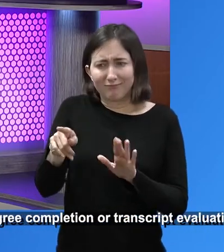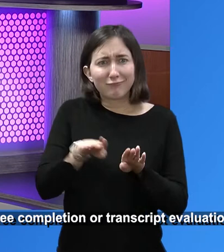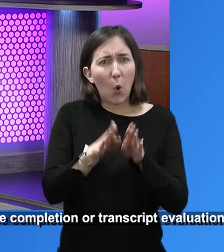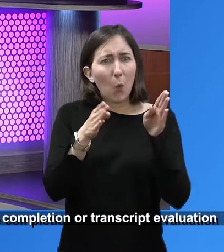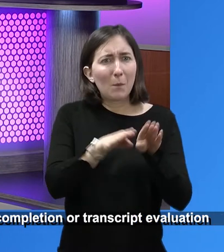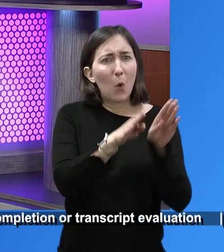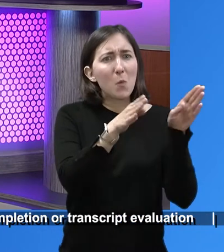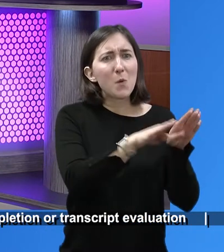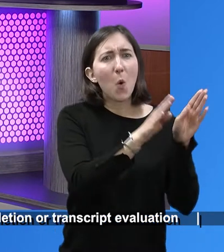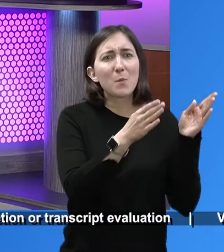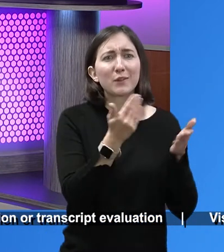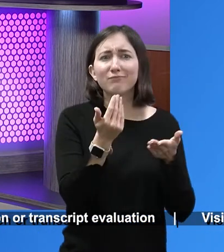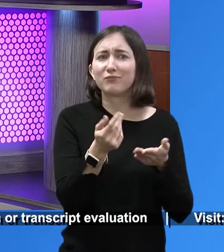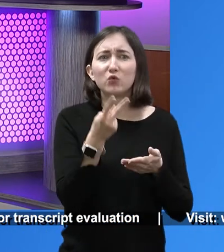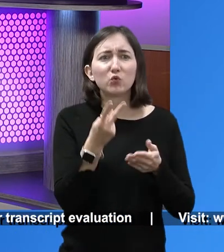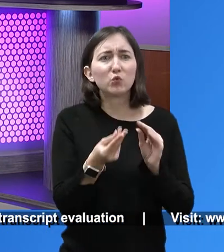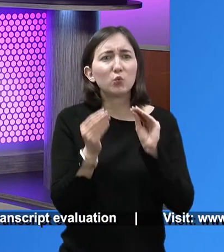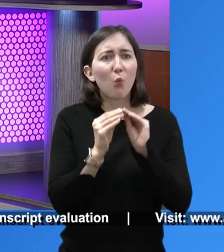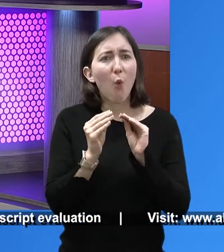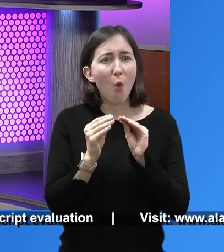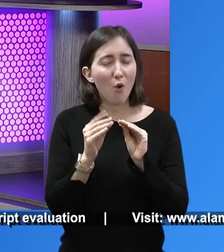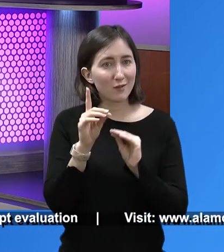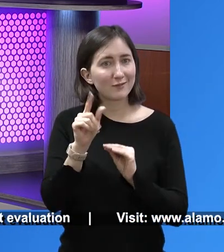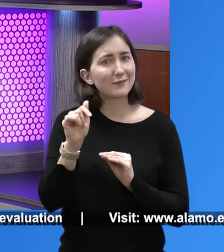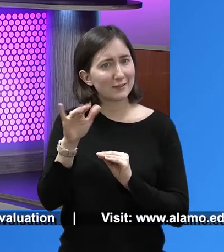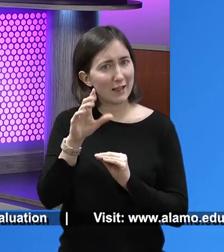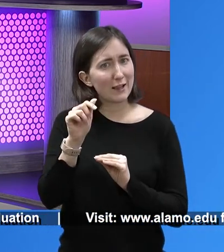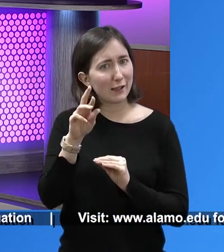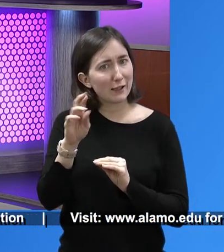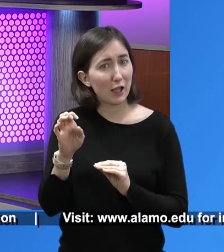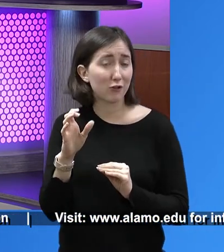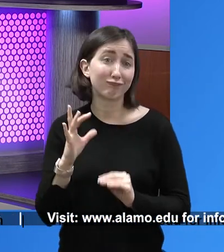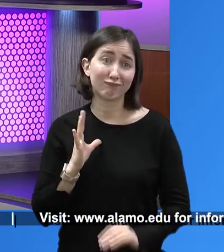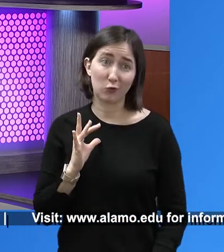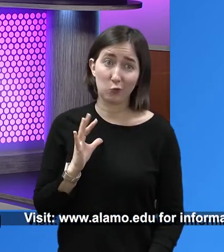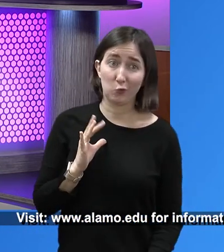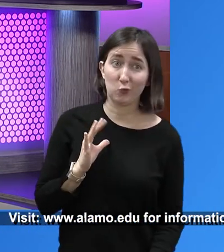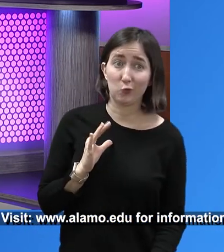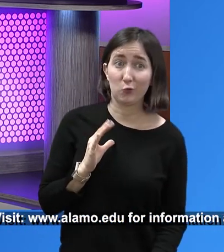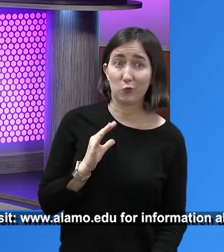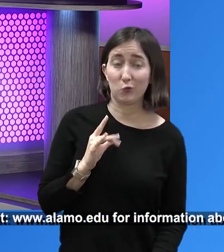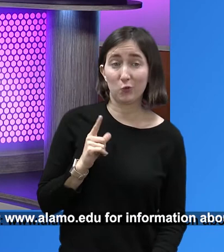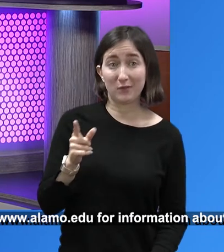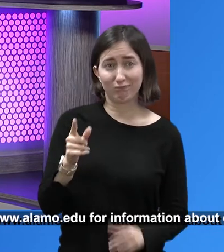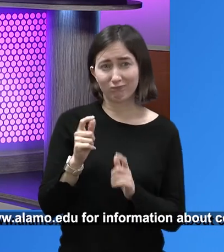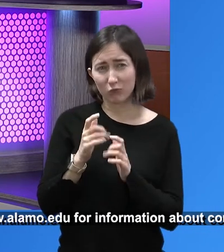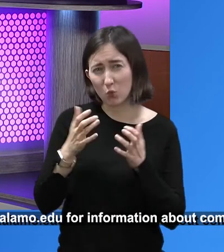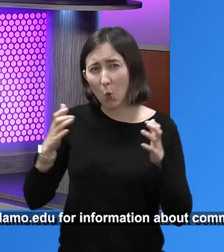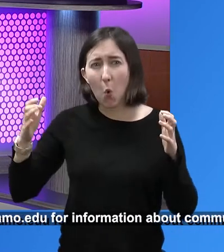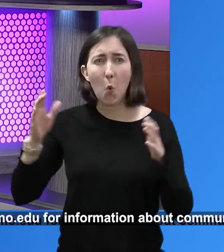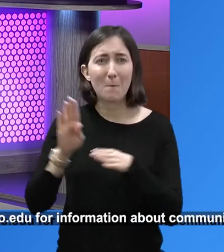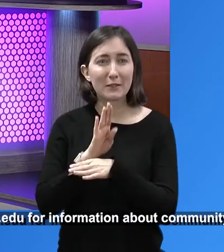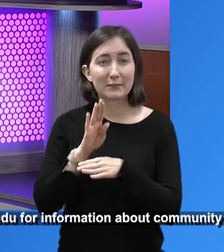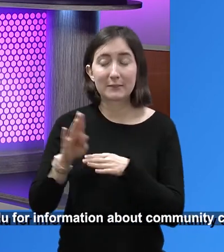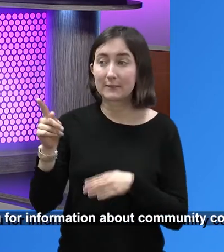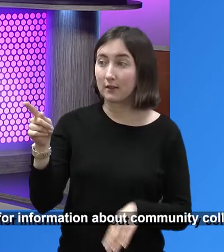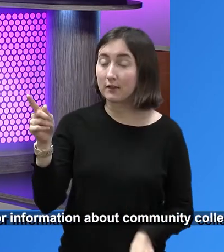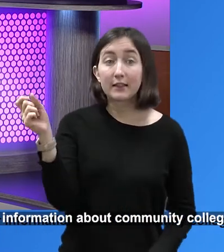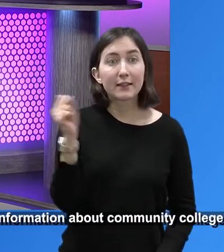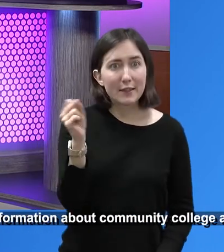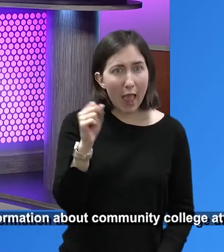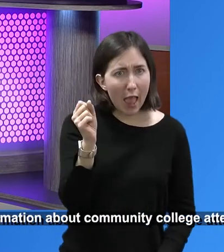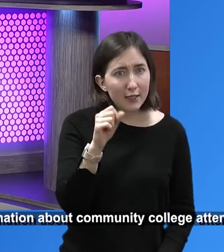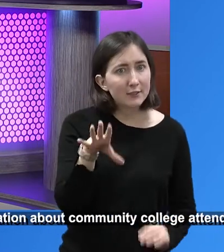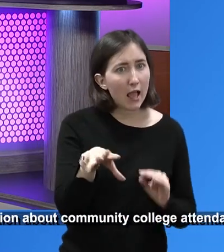pay us off, but he's increased, you know, he's opened up a couple more. So people, once they, once they get started, that's all they need is that chance